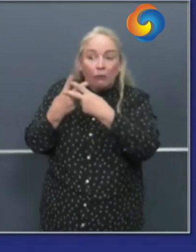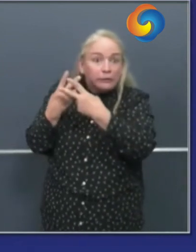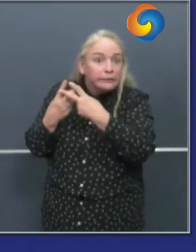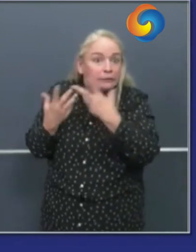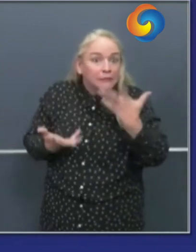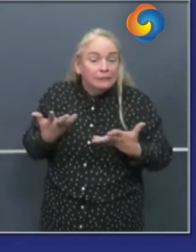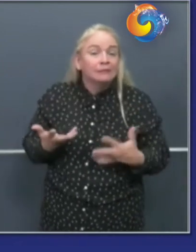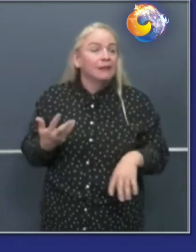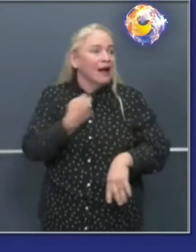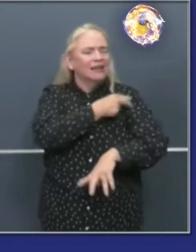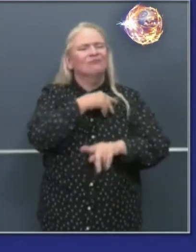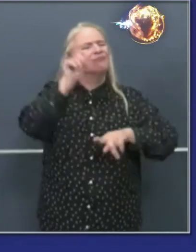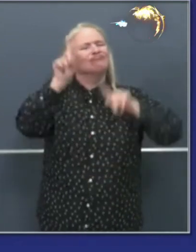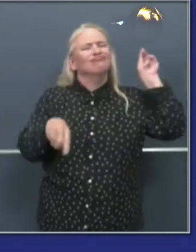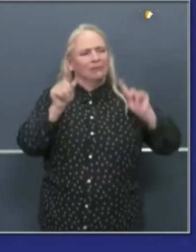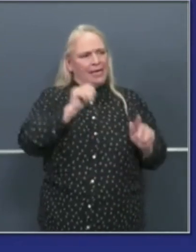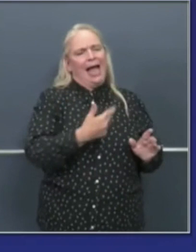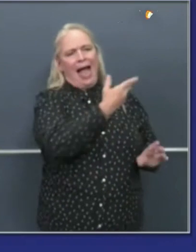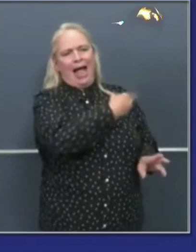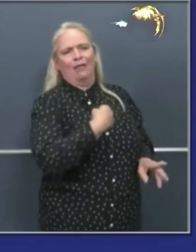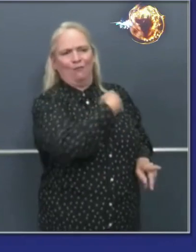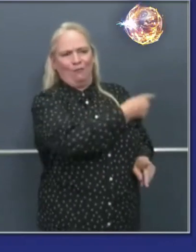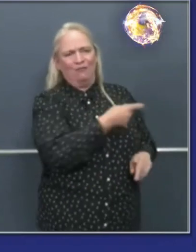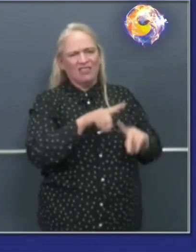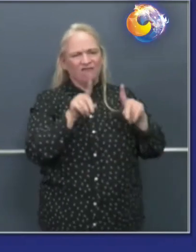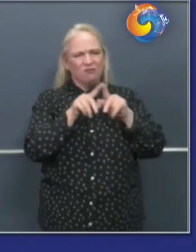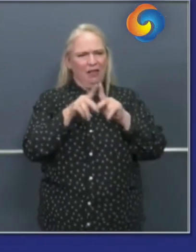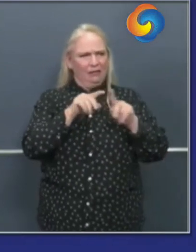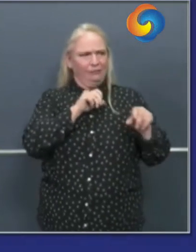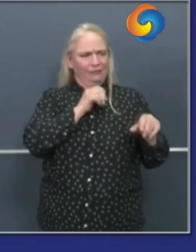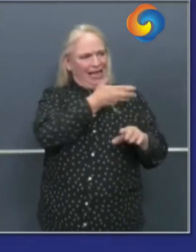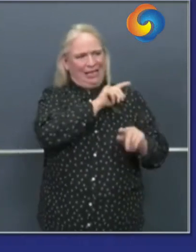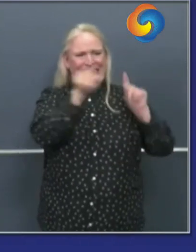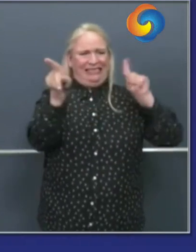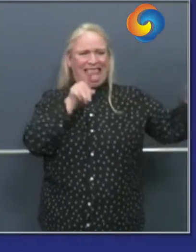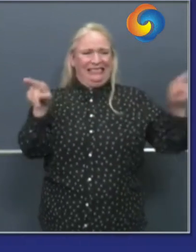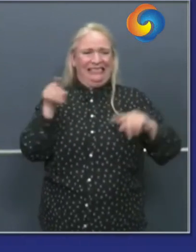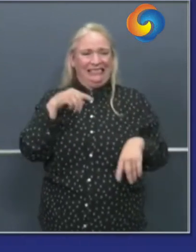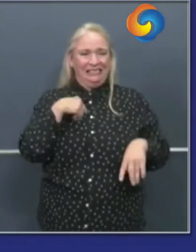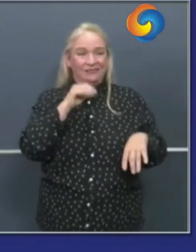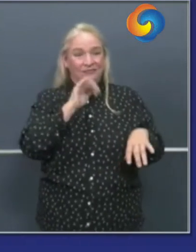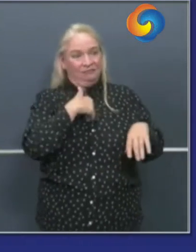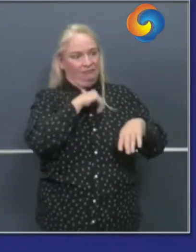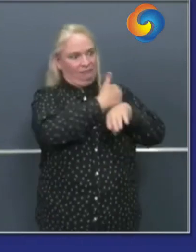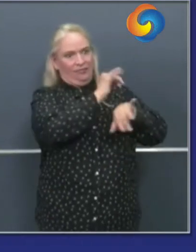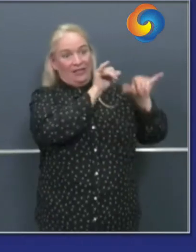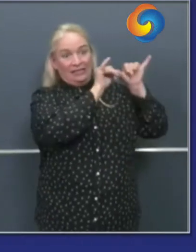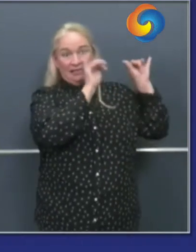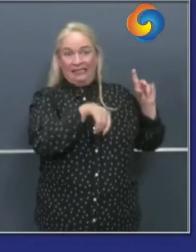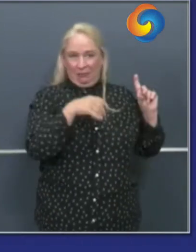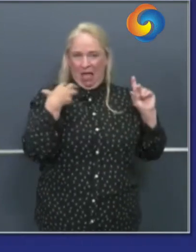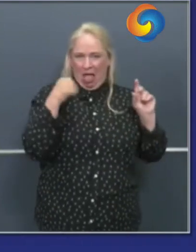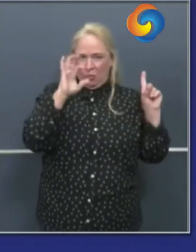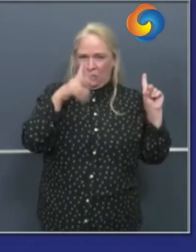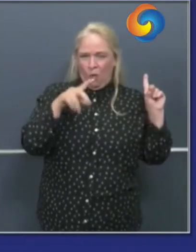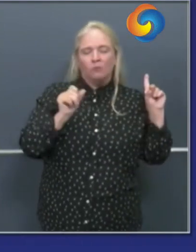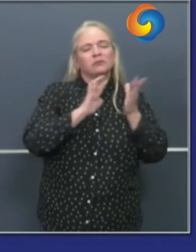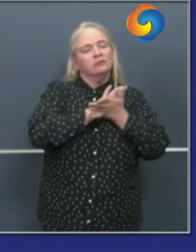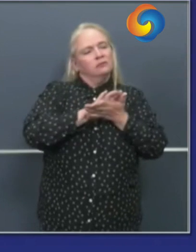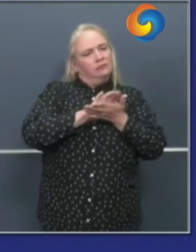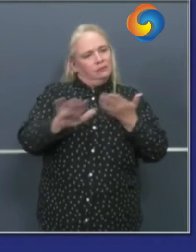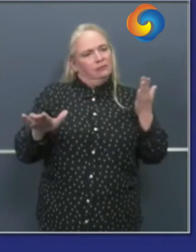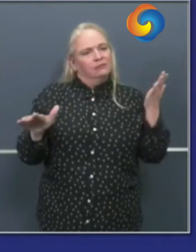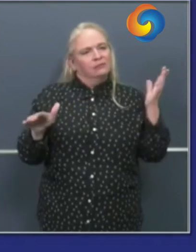personnel support so that system uh the development of this site uh california health corps